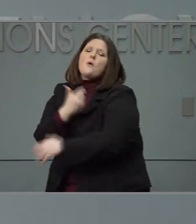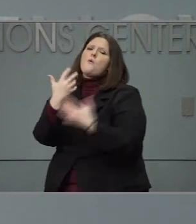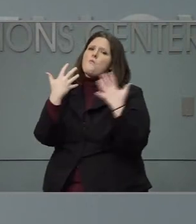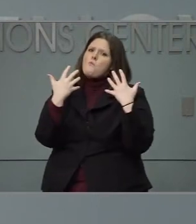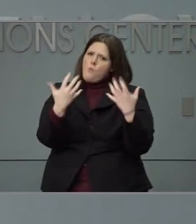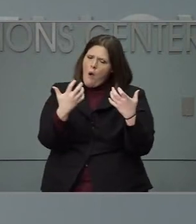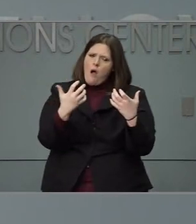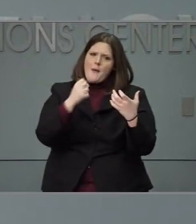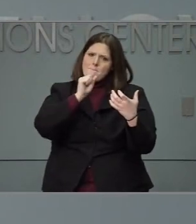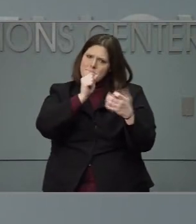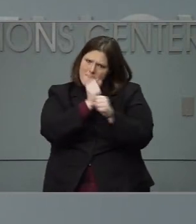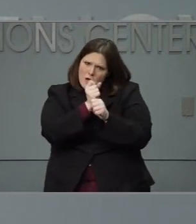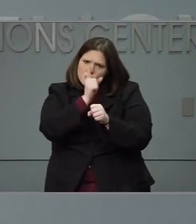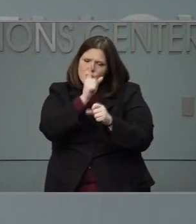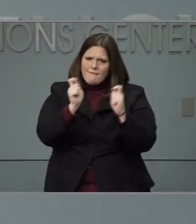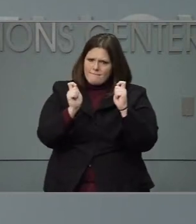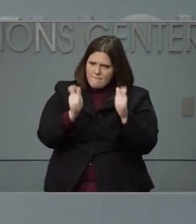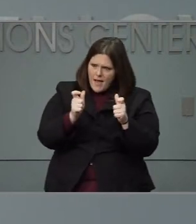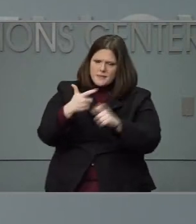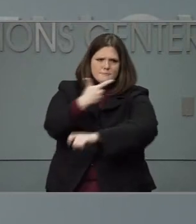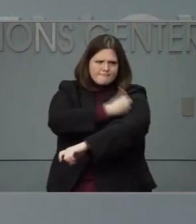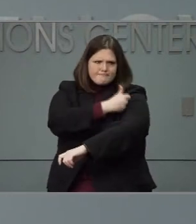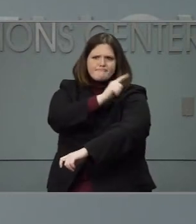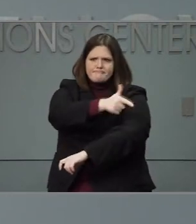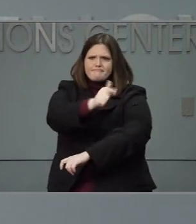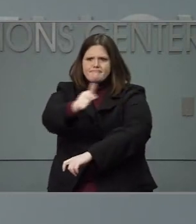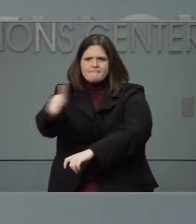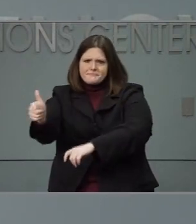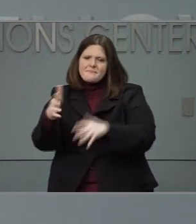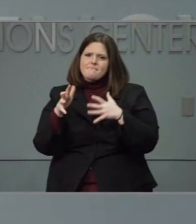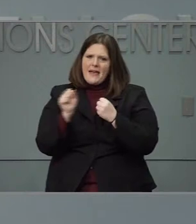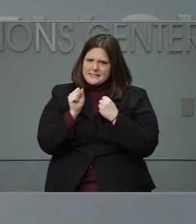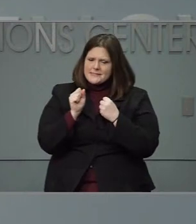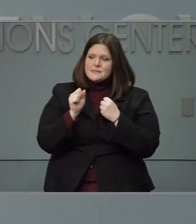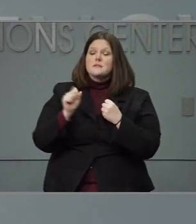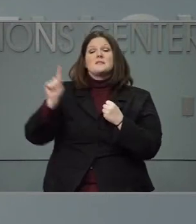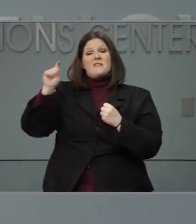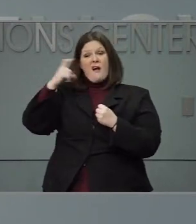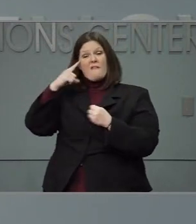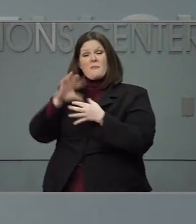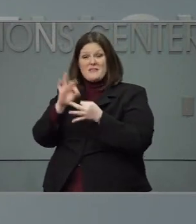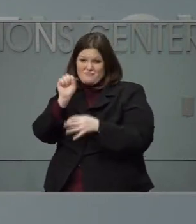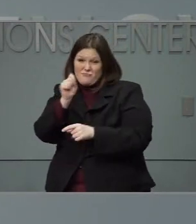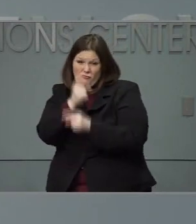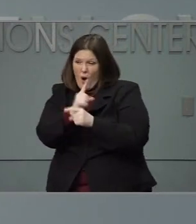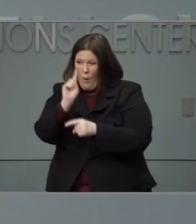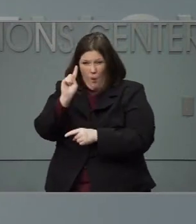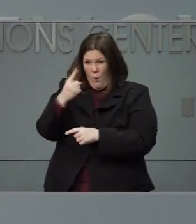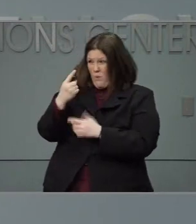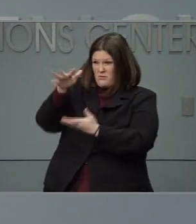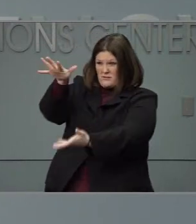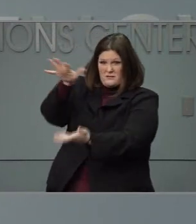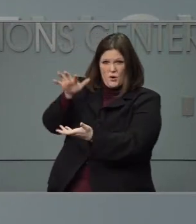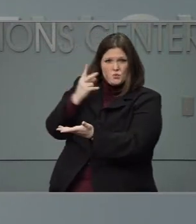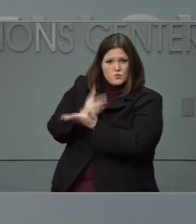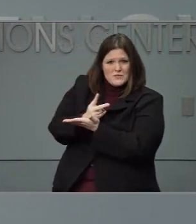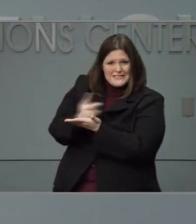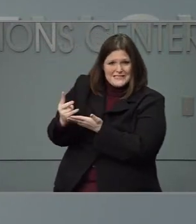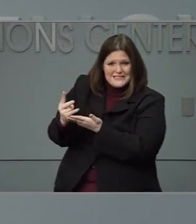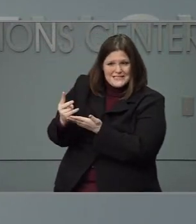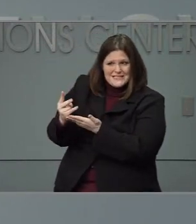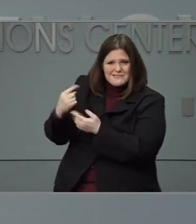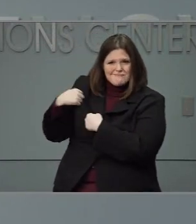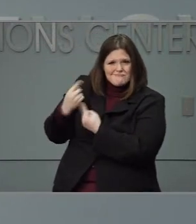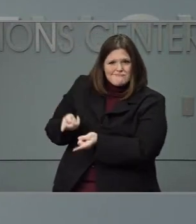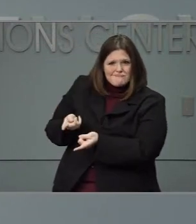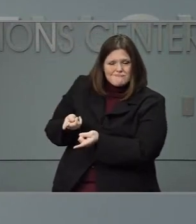people that need it as quickly as possible. As the governor mentioned, it has been less than two weeks since we've had vaccine here in North Carolina.